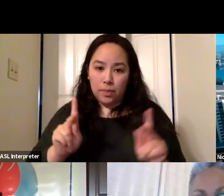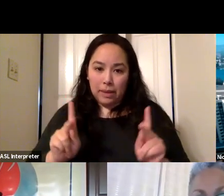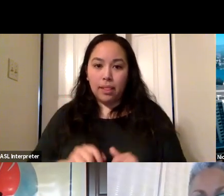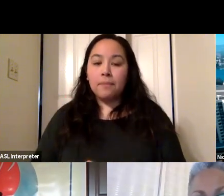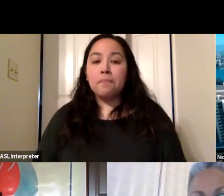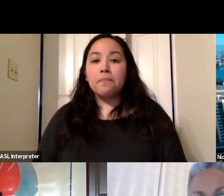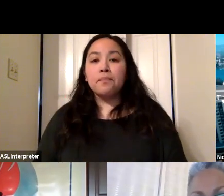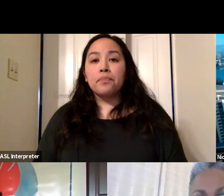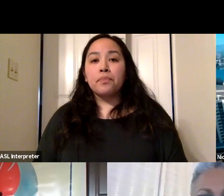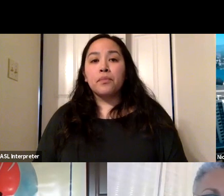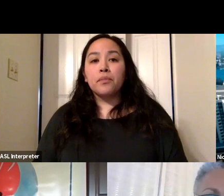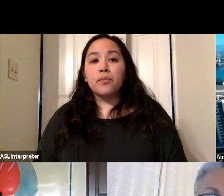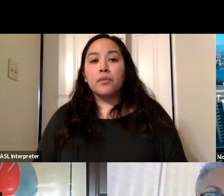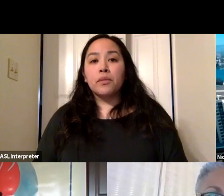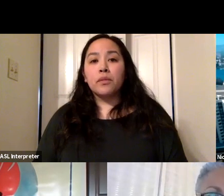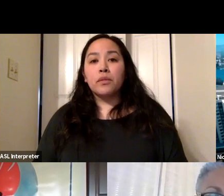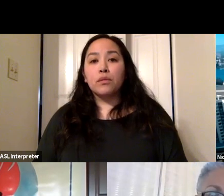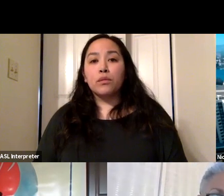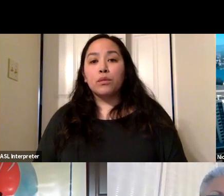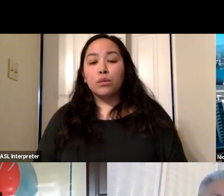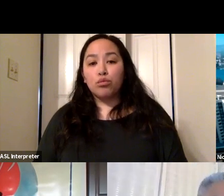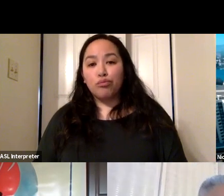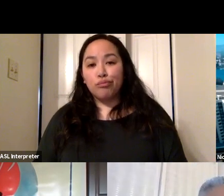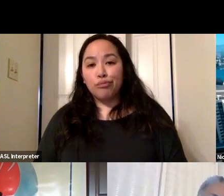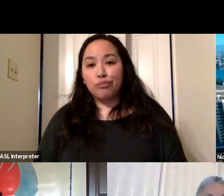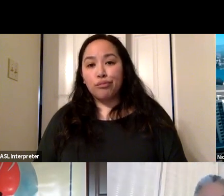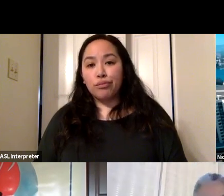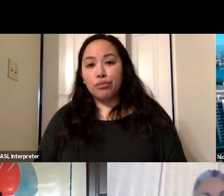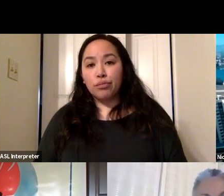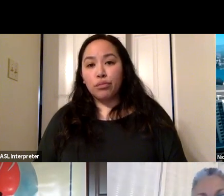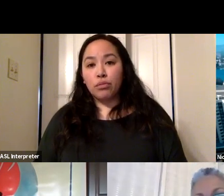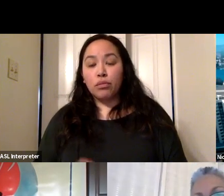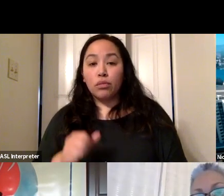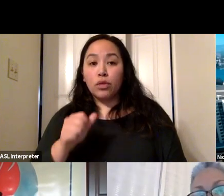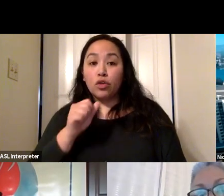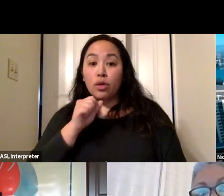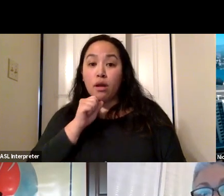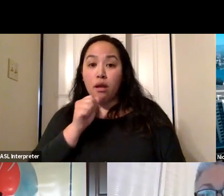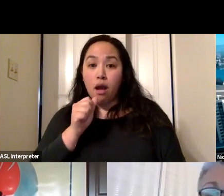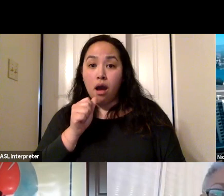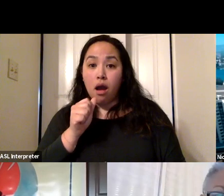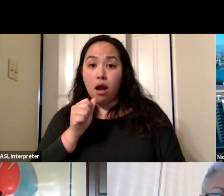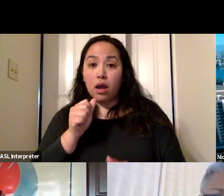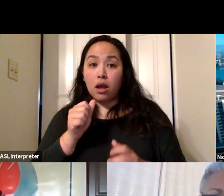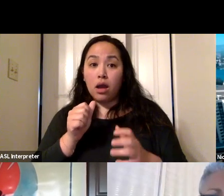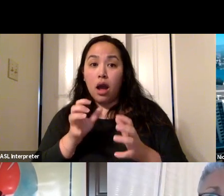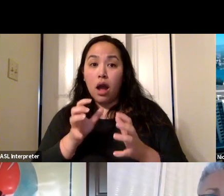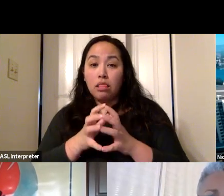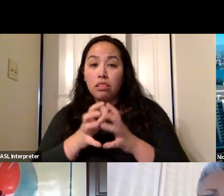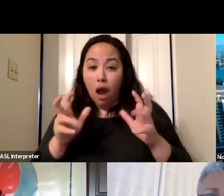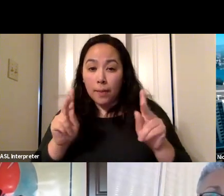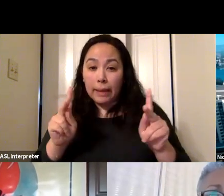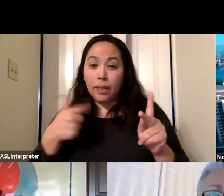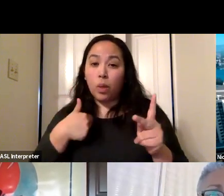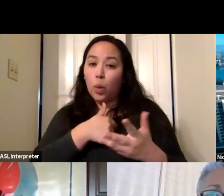there aren't, you know, so many individuals that we really need to prioritize by zip